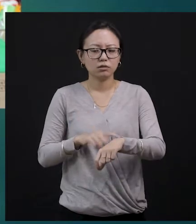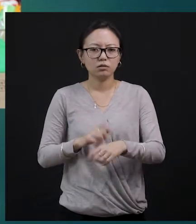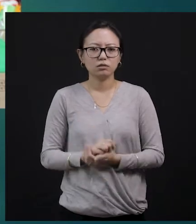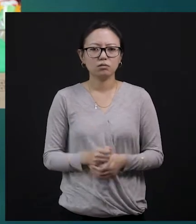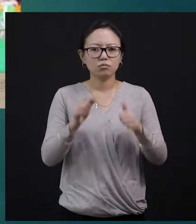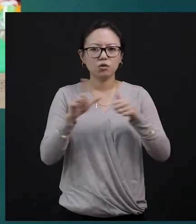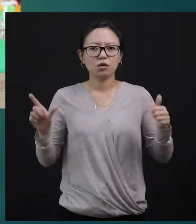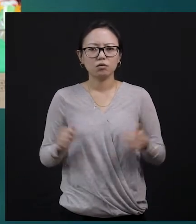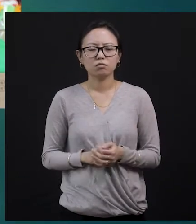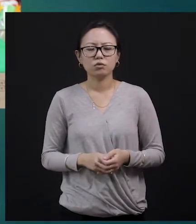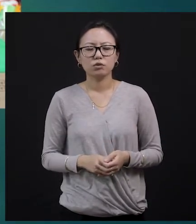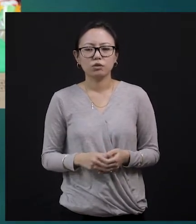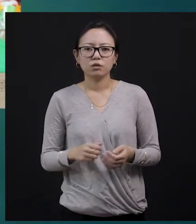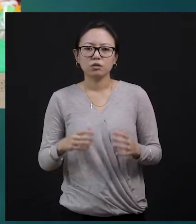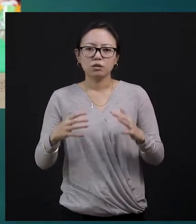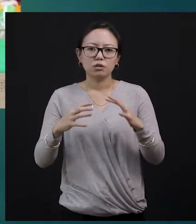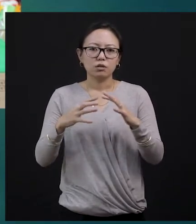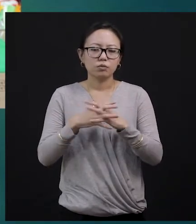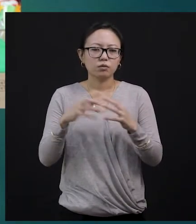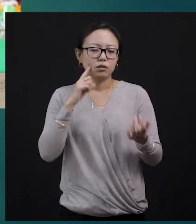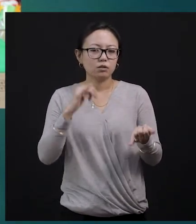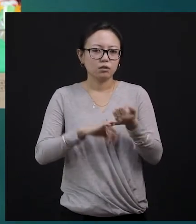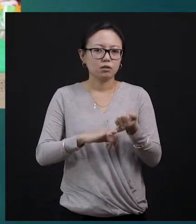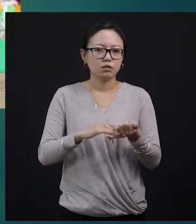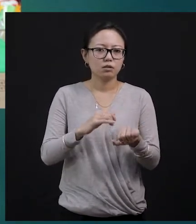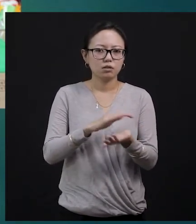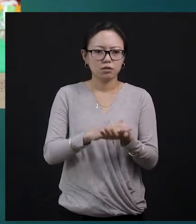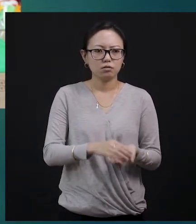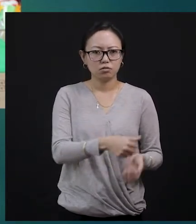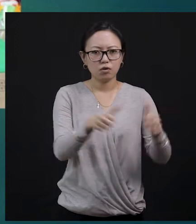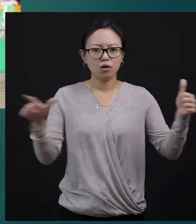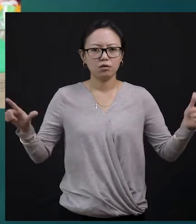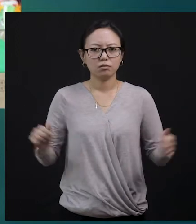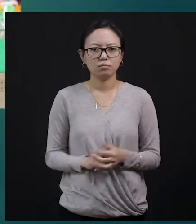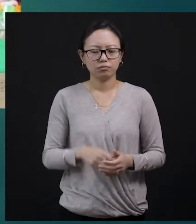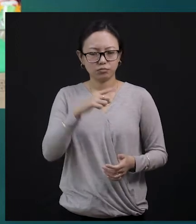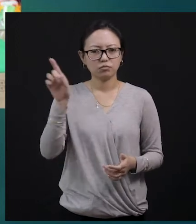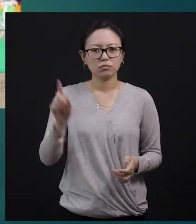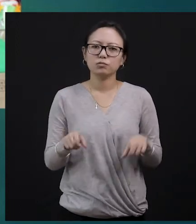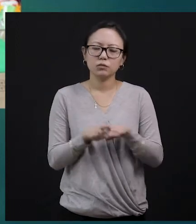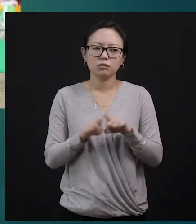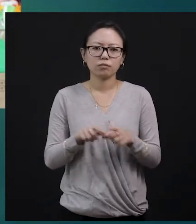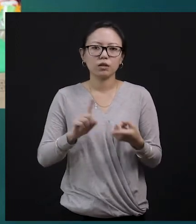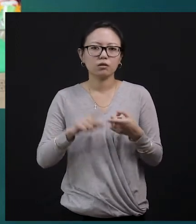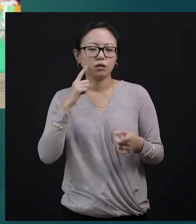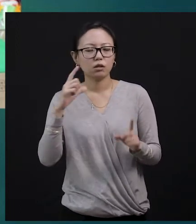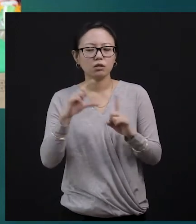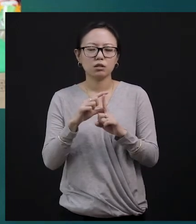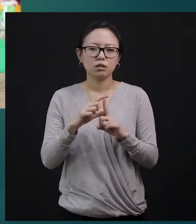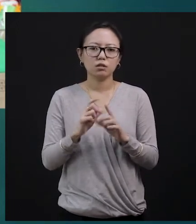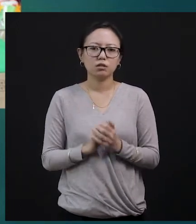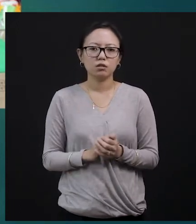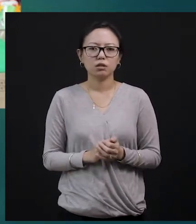on it festival, okay? And during festivals, we know that even here in Nagaland, okay, coming into the narrower region,